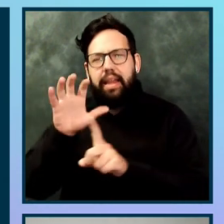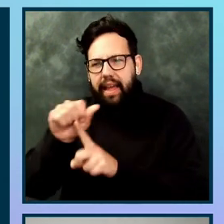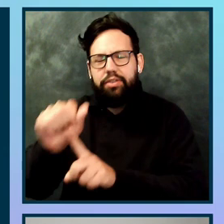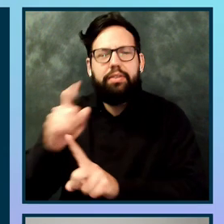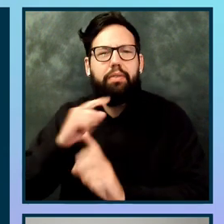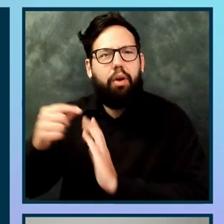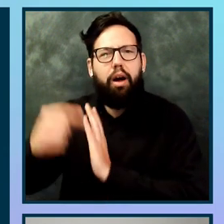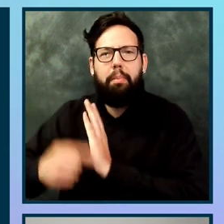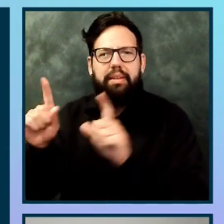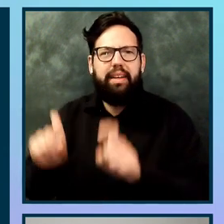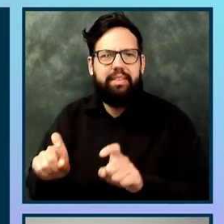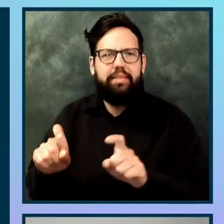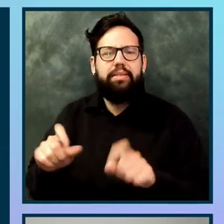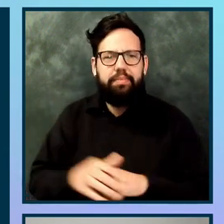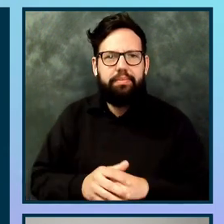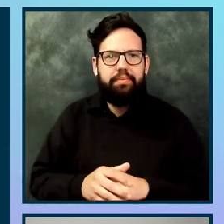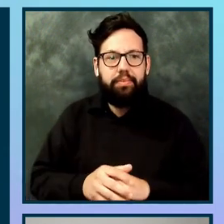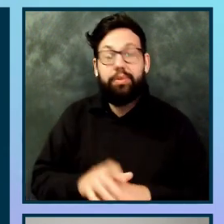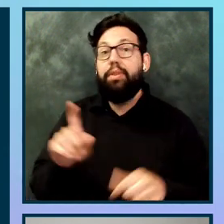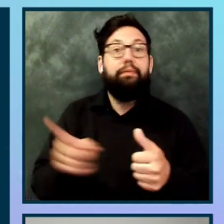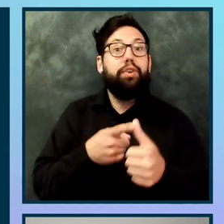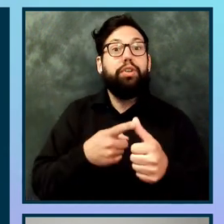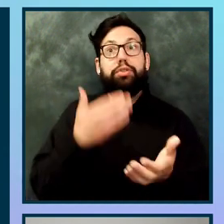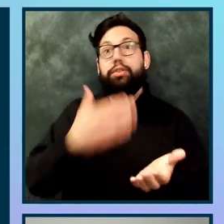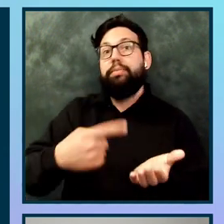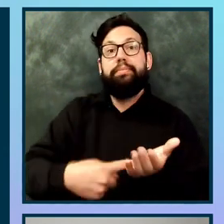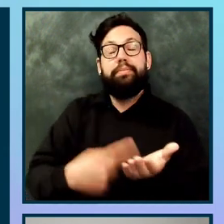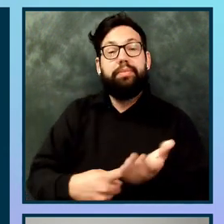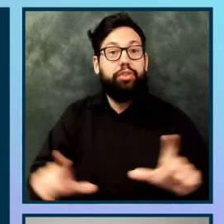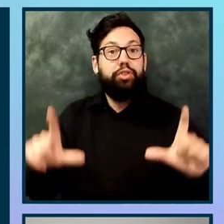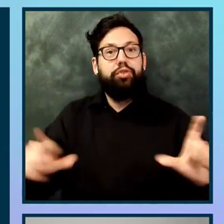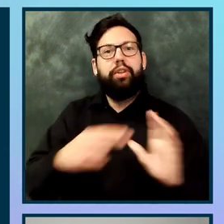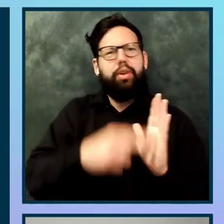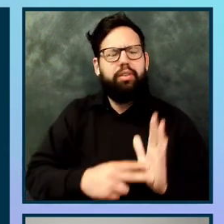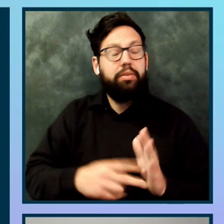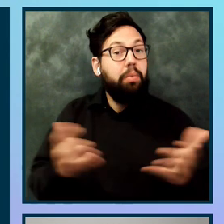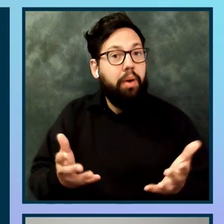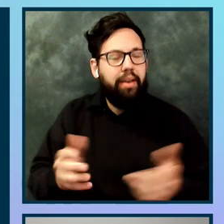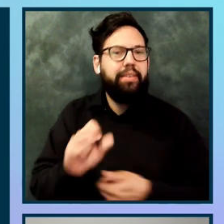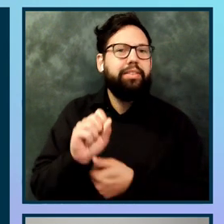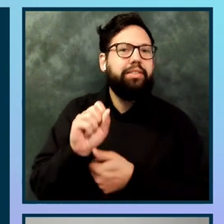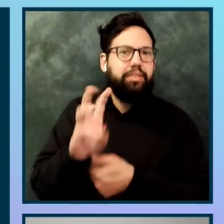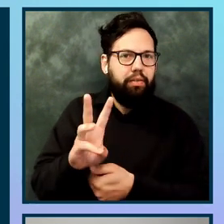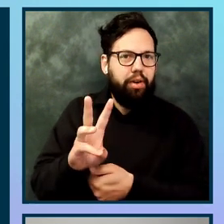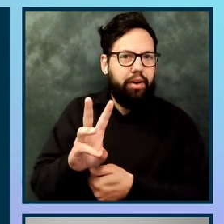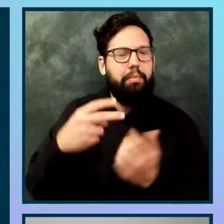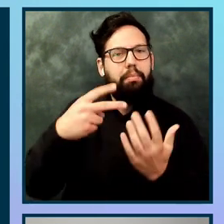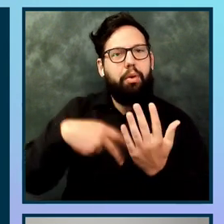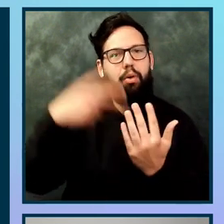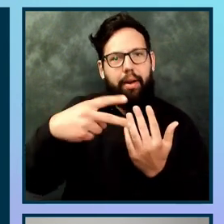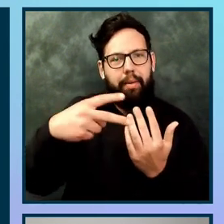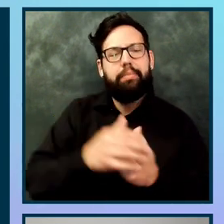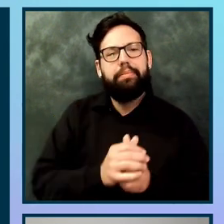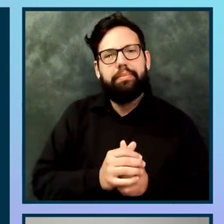first thing that we can talk about is screen readers. Screen readers are software programs and they allow visually